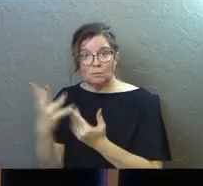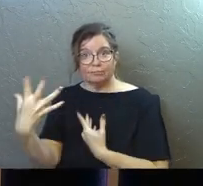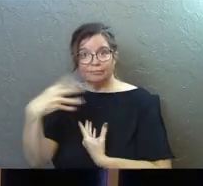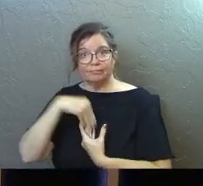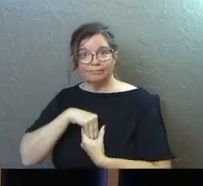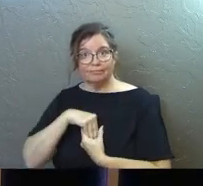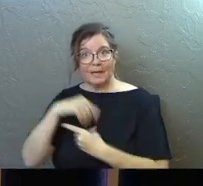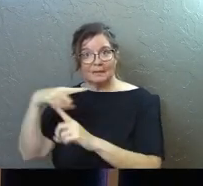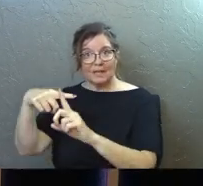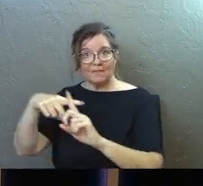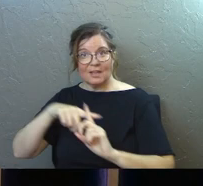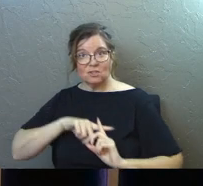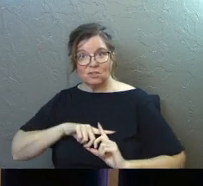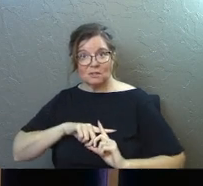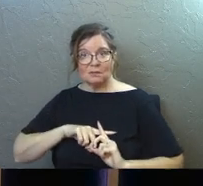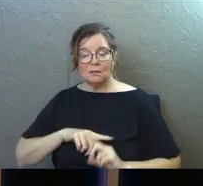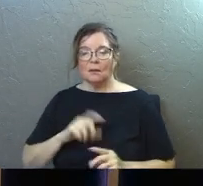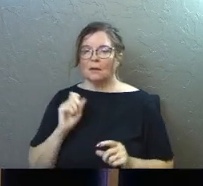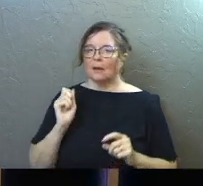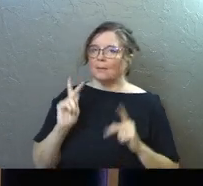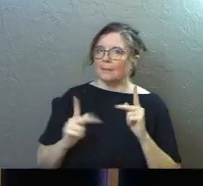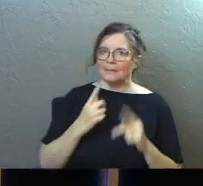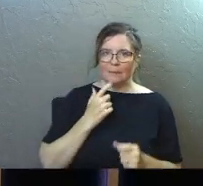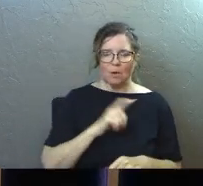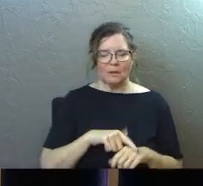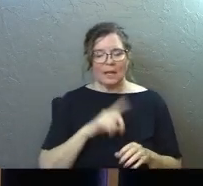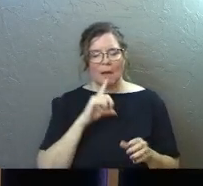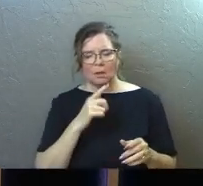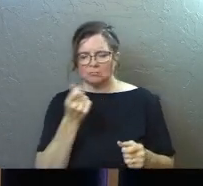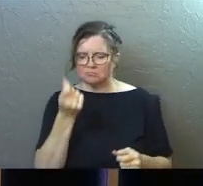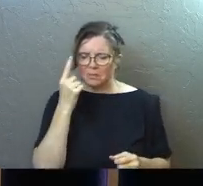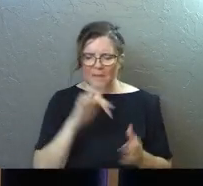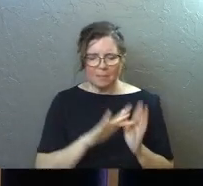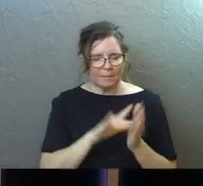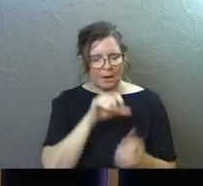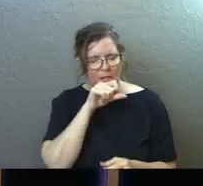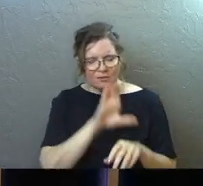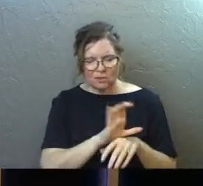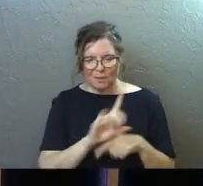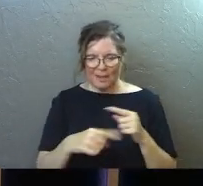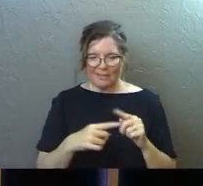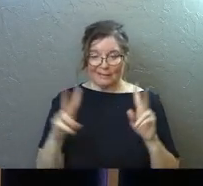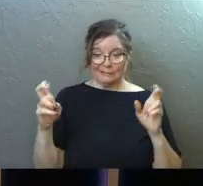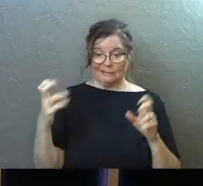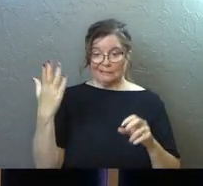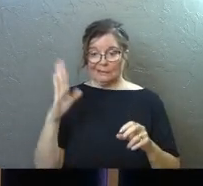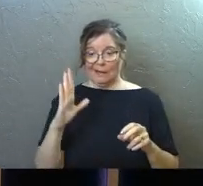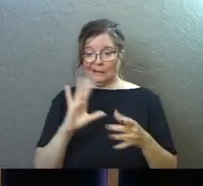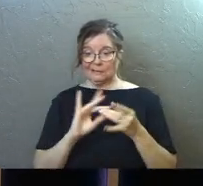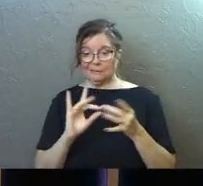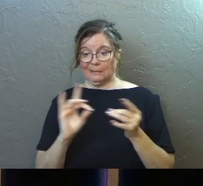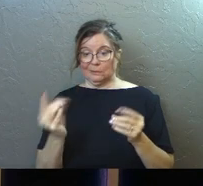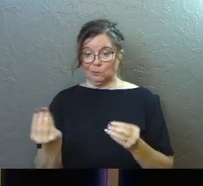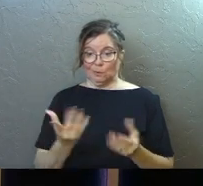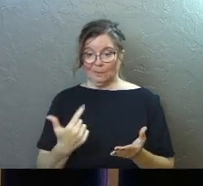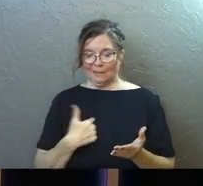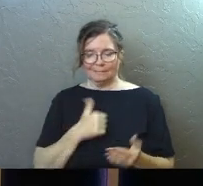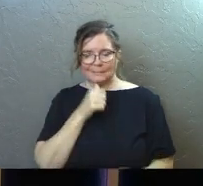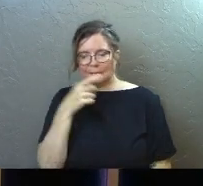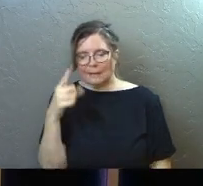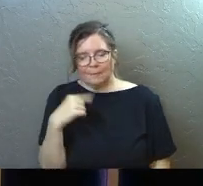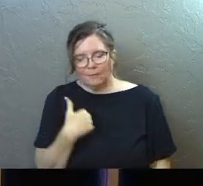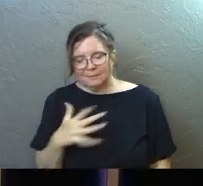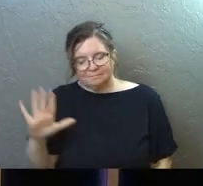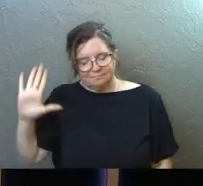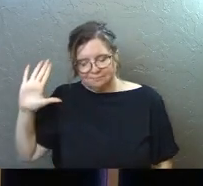People say to me all the time, Hey, pastor, I'm like really good with the Bible and I love the church, but this whole like God speaking to me thing, like that doesn't